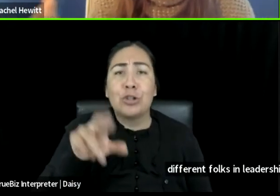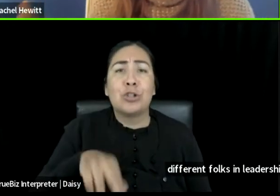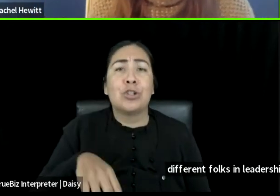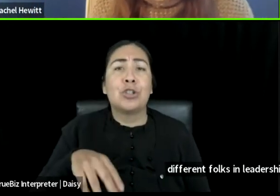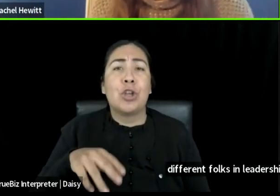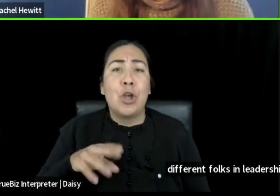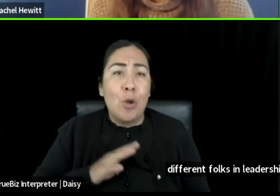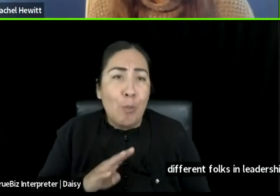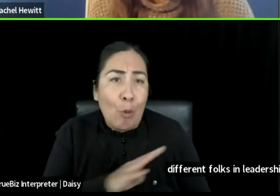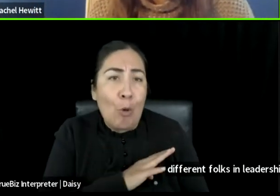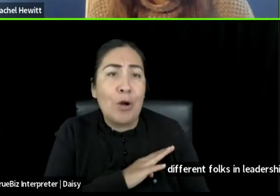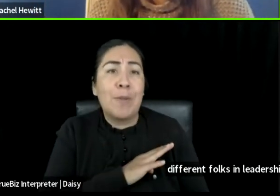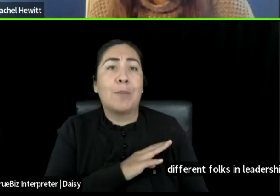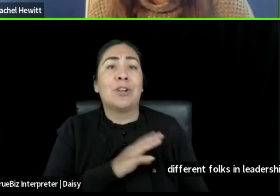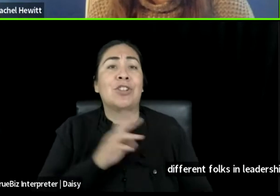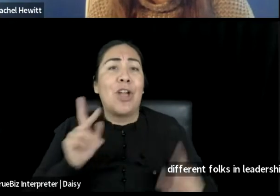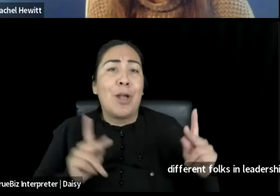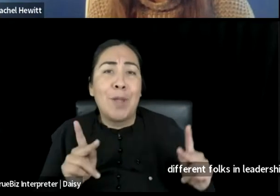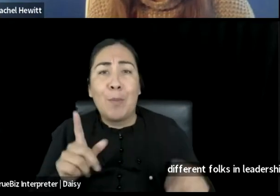she waste that time?